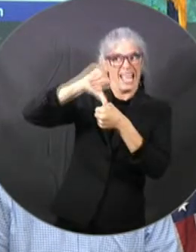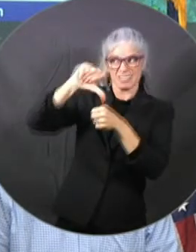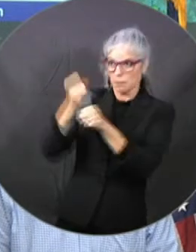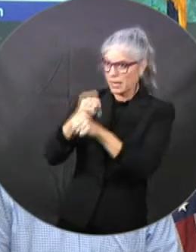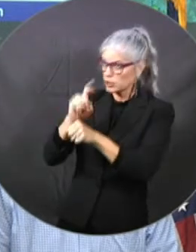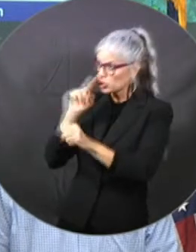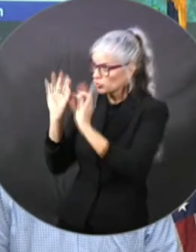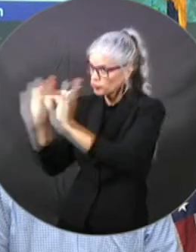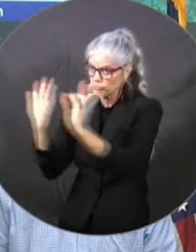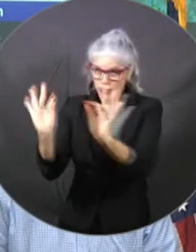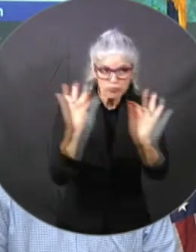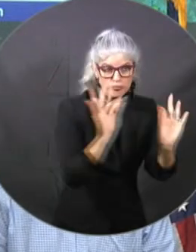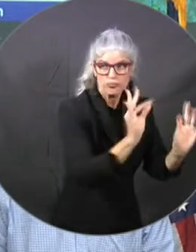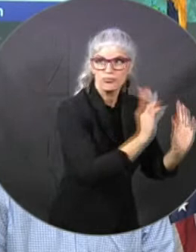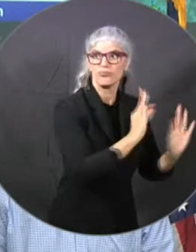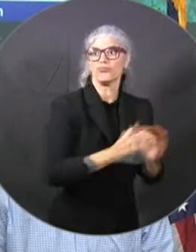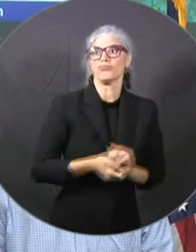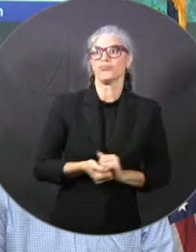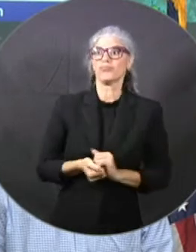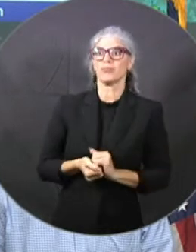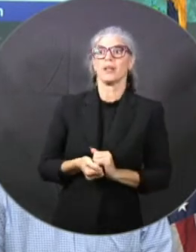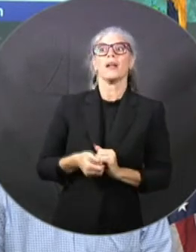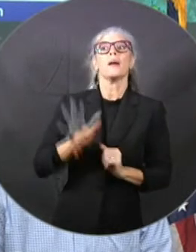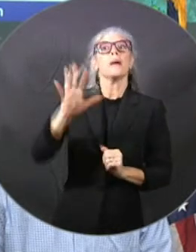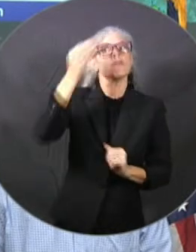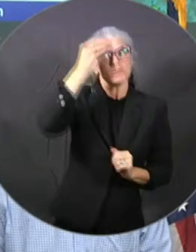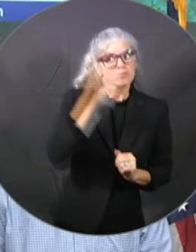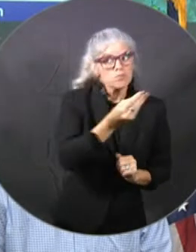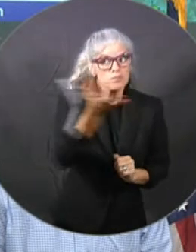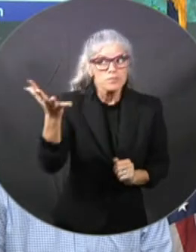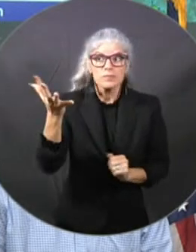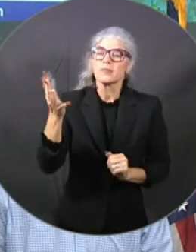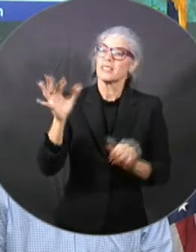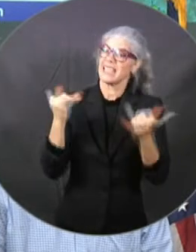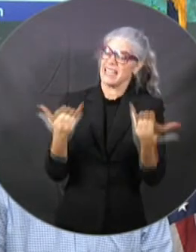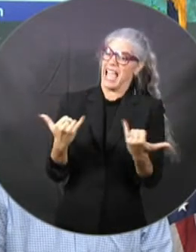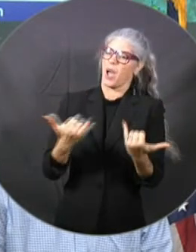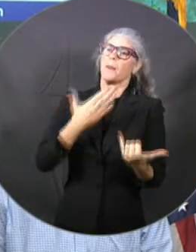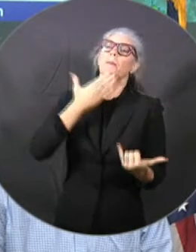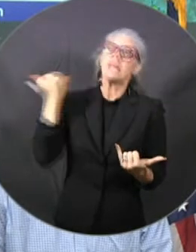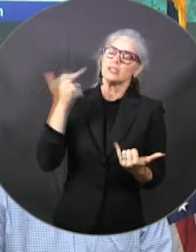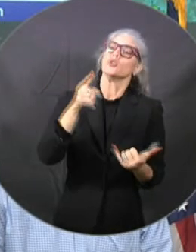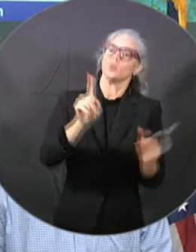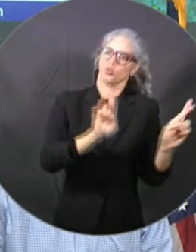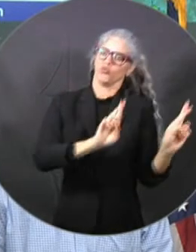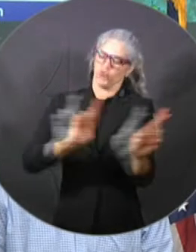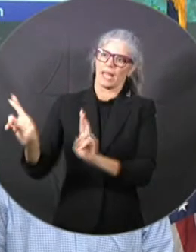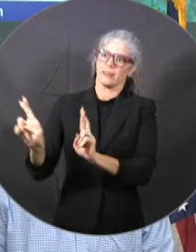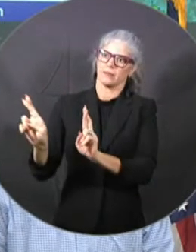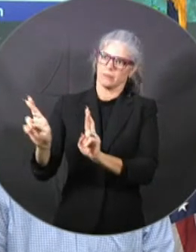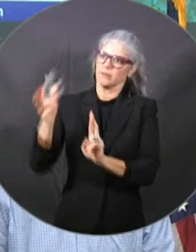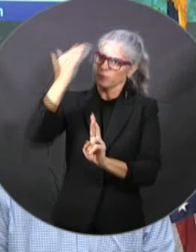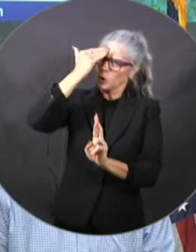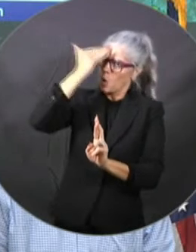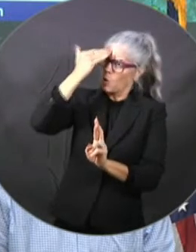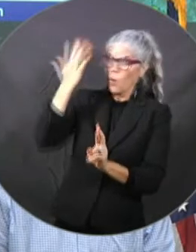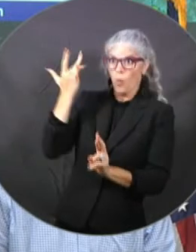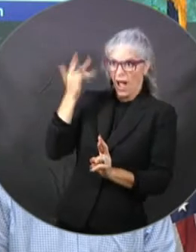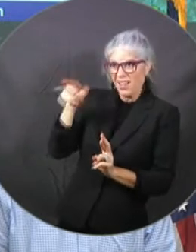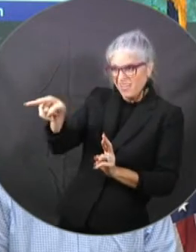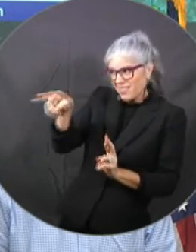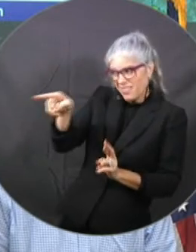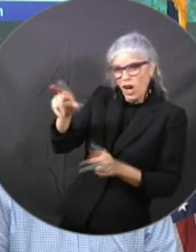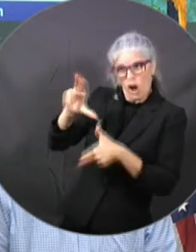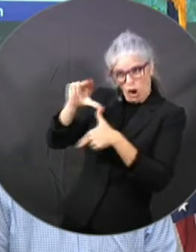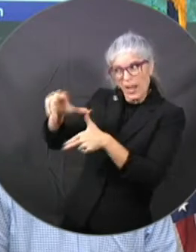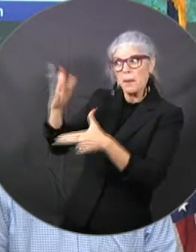the appropriate precautions. We do expect Hurricane Idalia to be a major hurricane that will strike